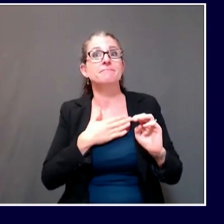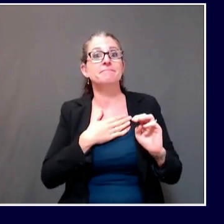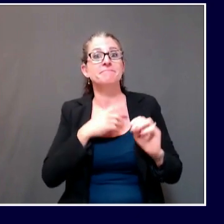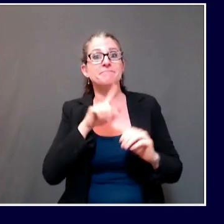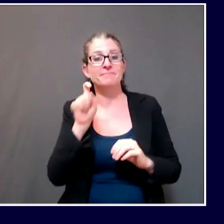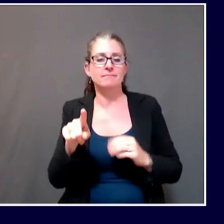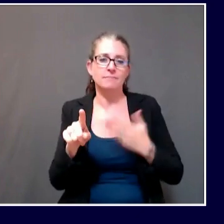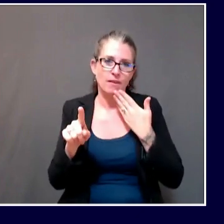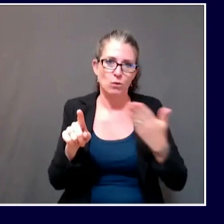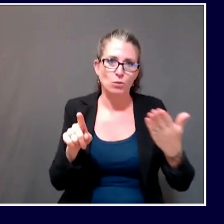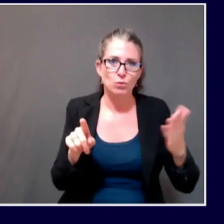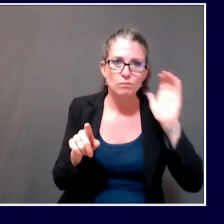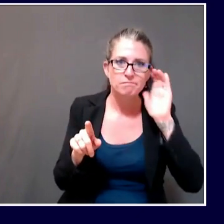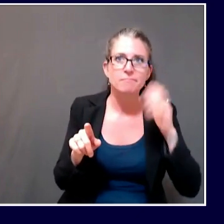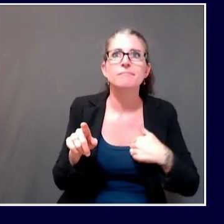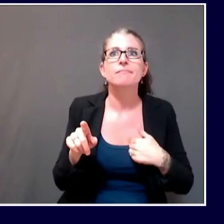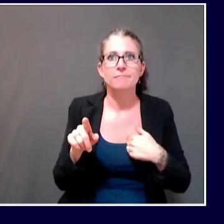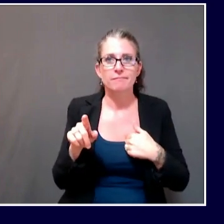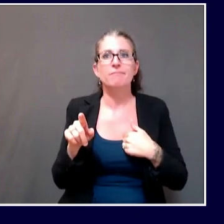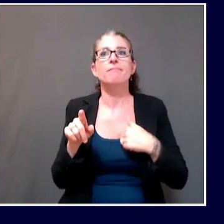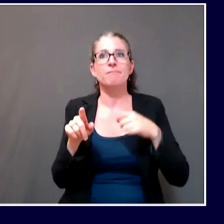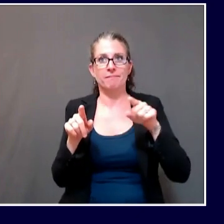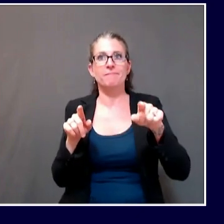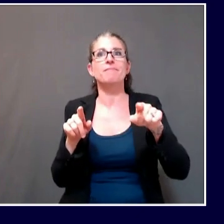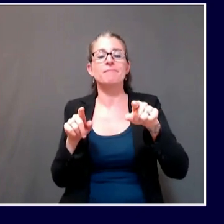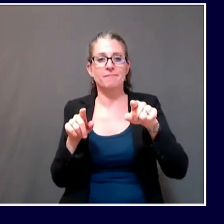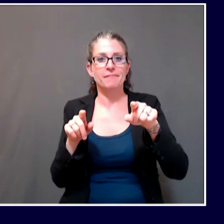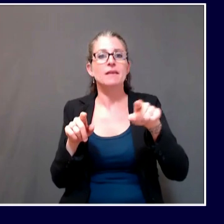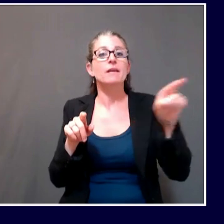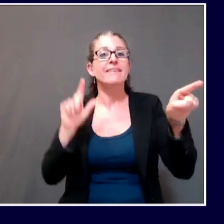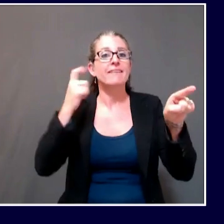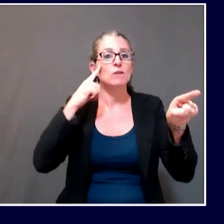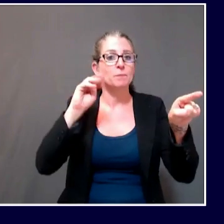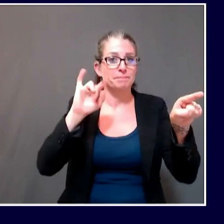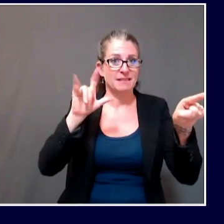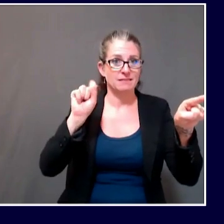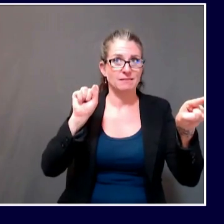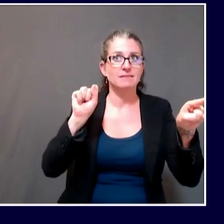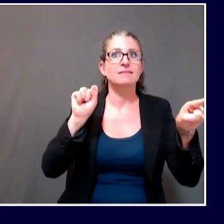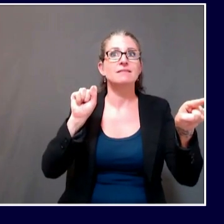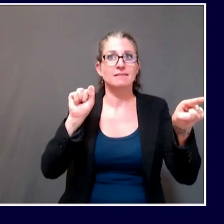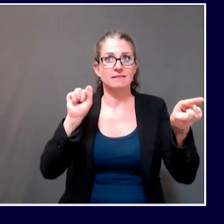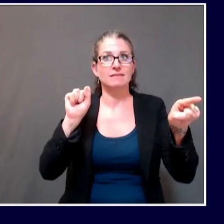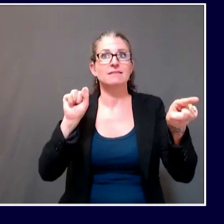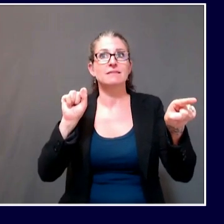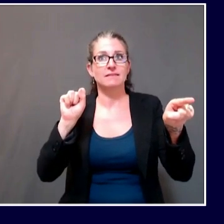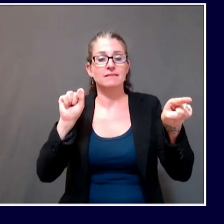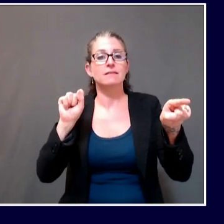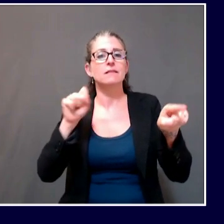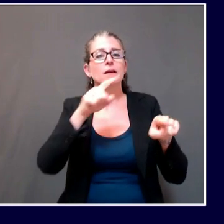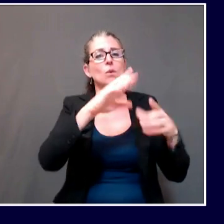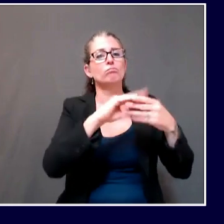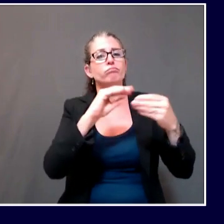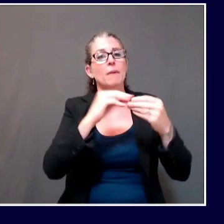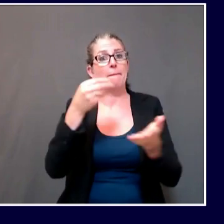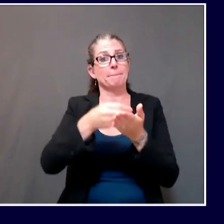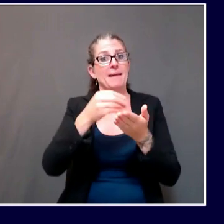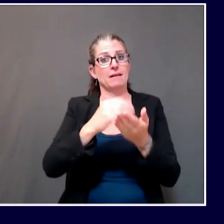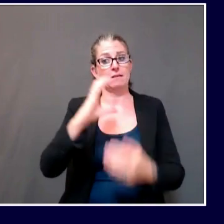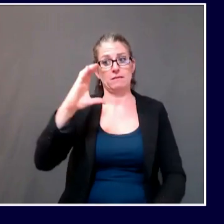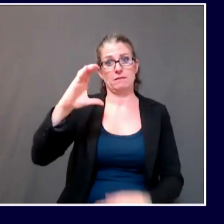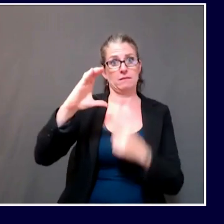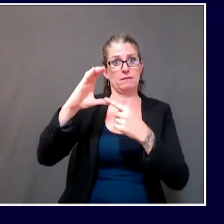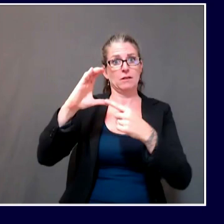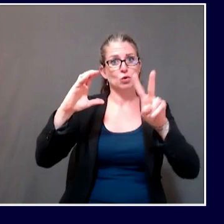You seem to indicate that the $200 million is short-term funding